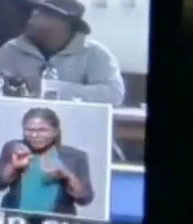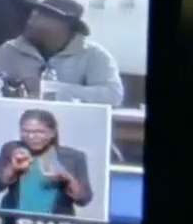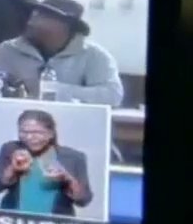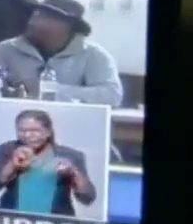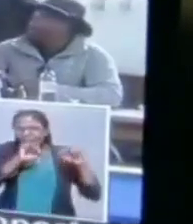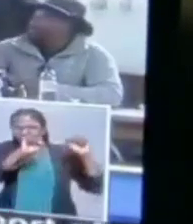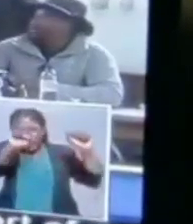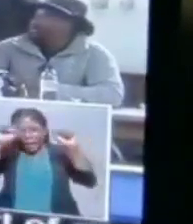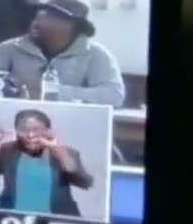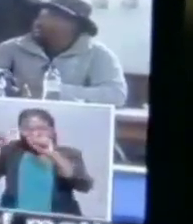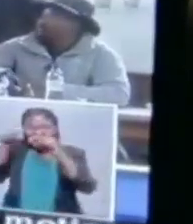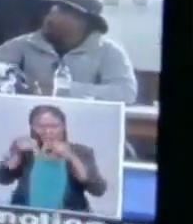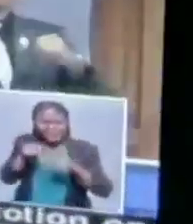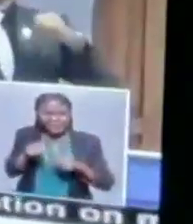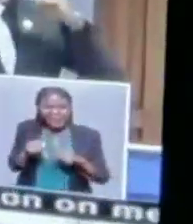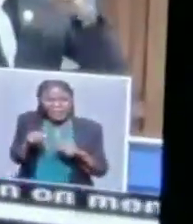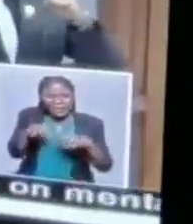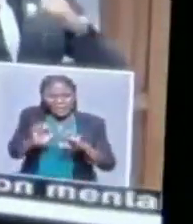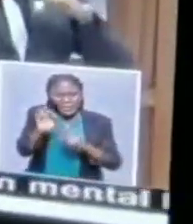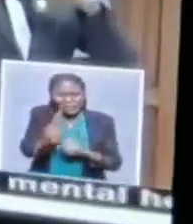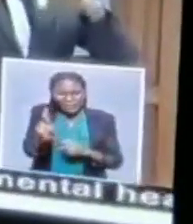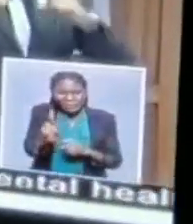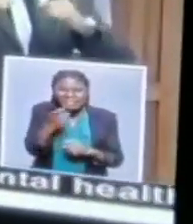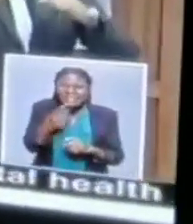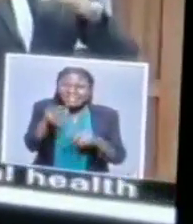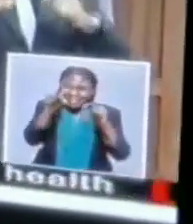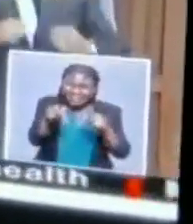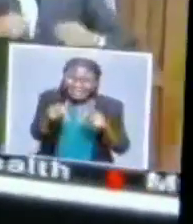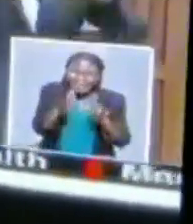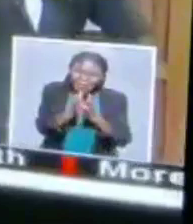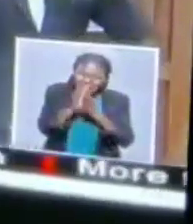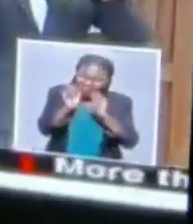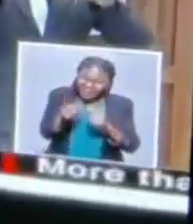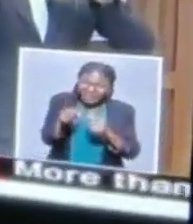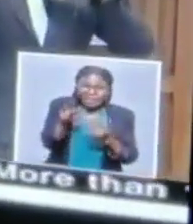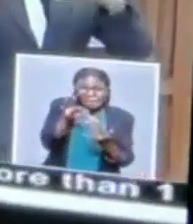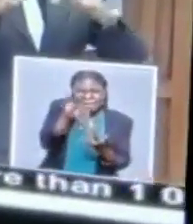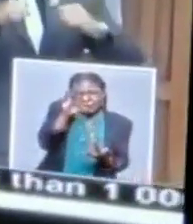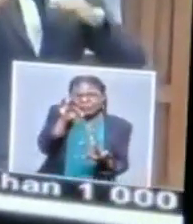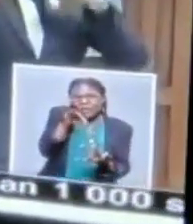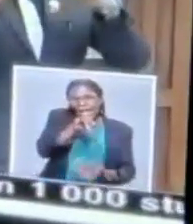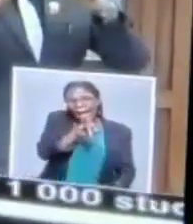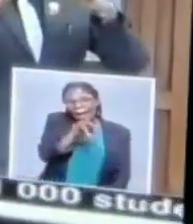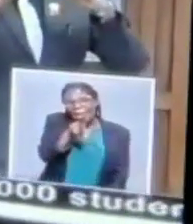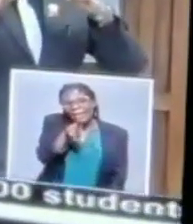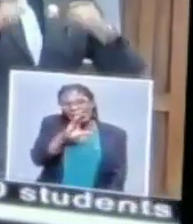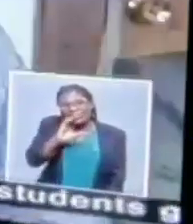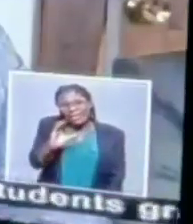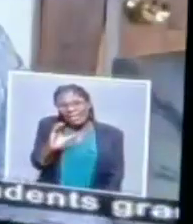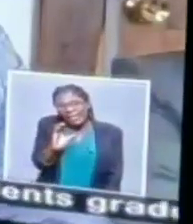It's media briefing urged Namibians to vote for its presidential candidate, Dr. Itula.